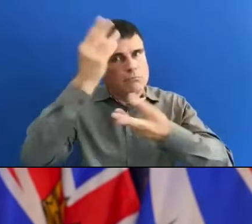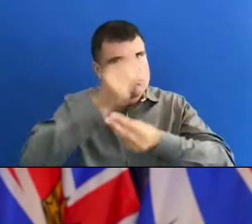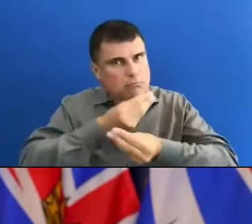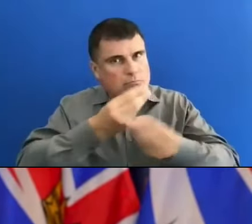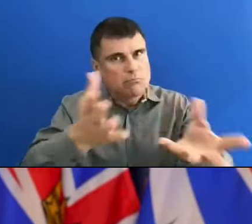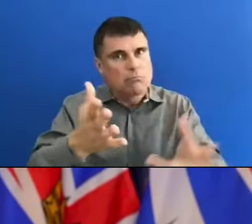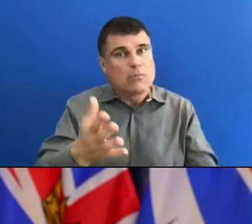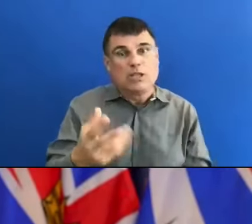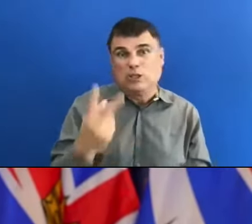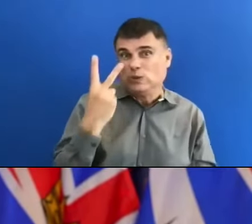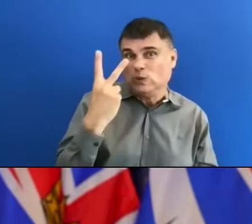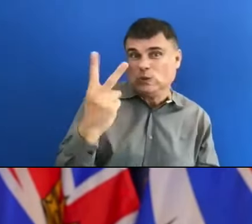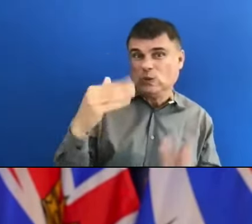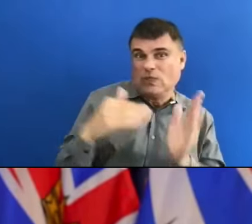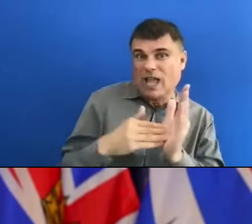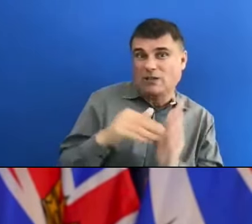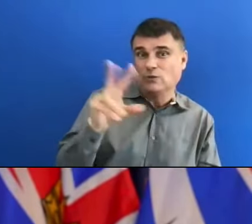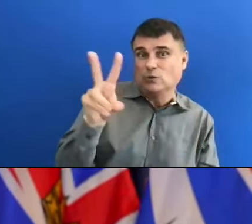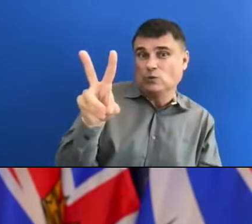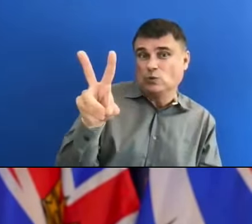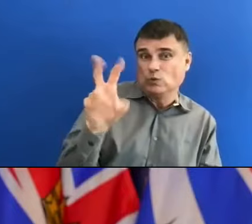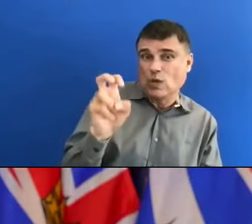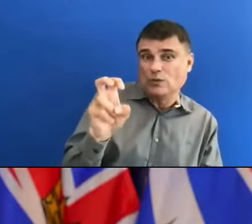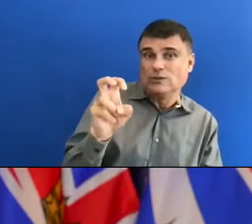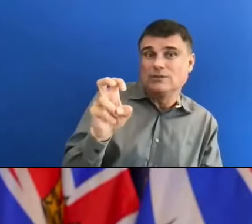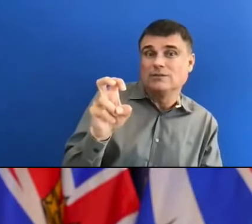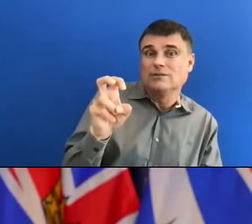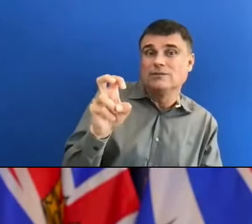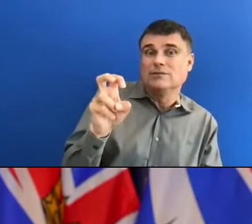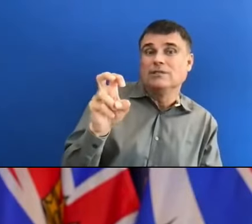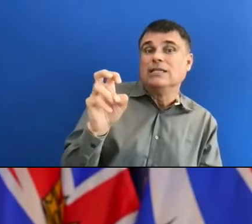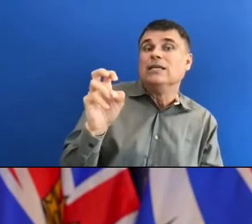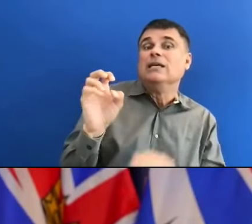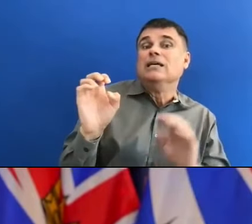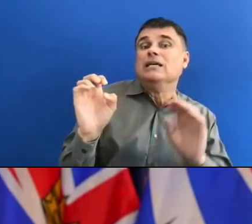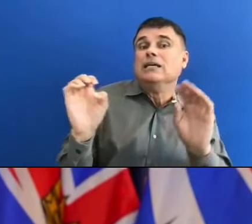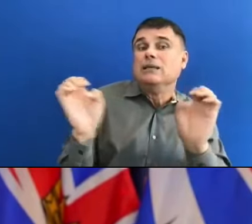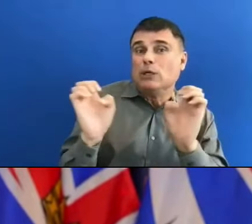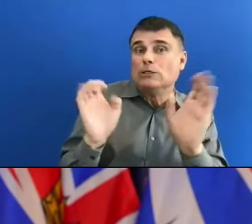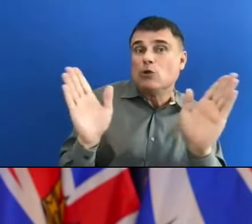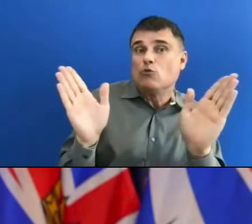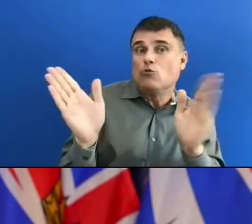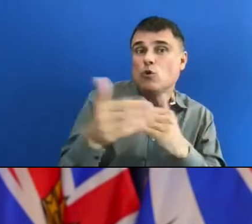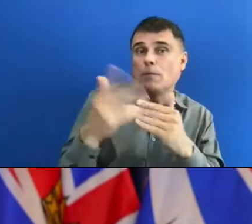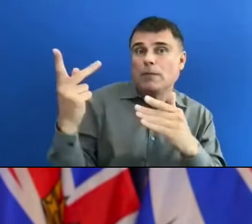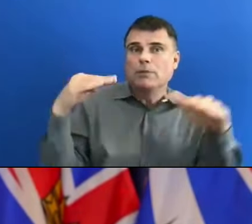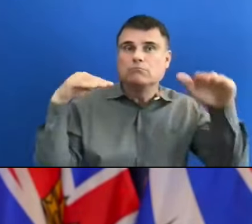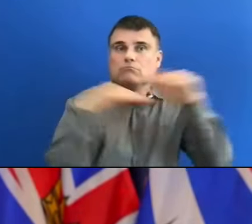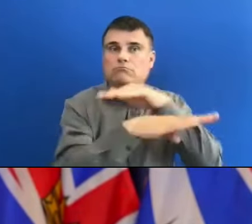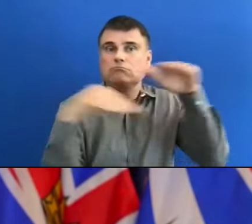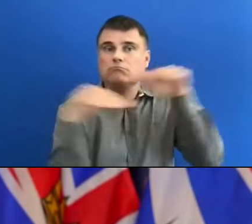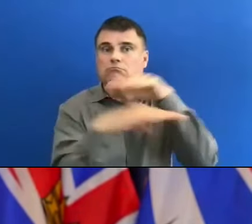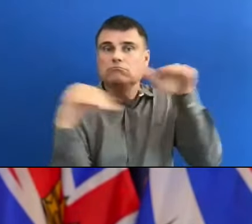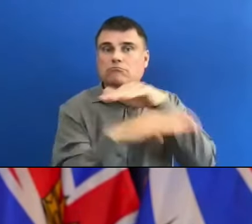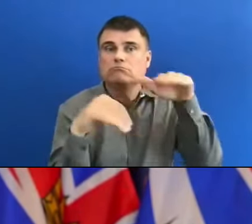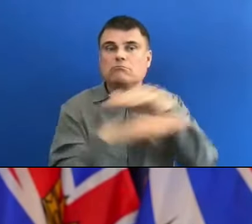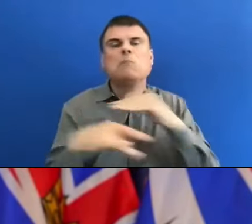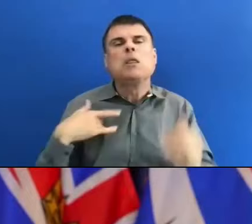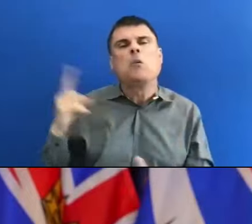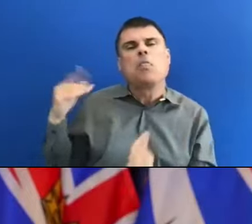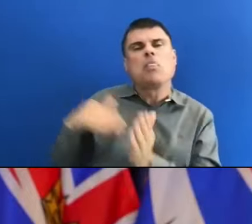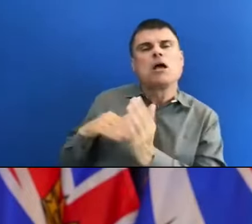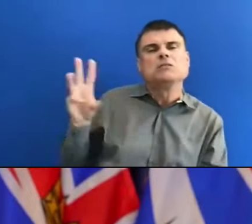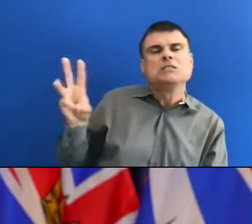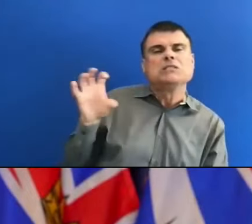2,200 emergency rooms visits in the Fraser Health Authority when we typically get 1,600 has meant a